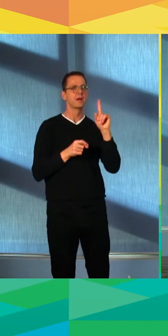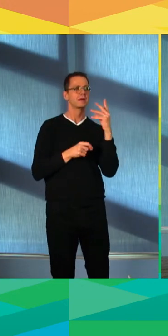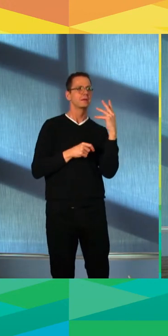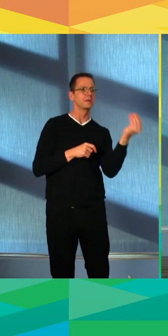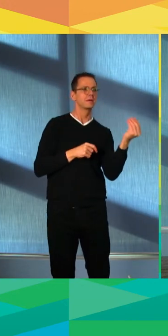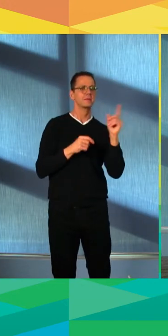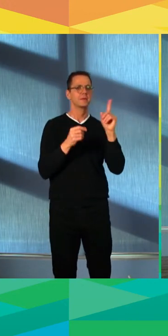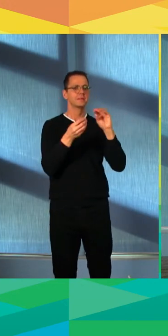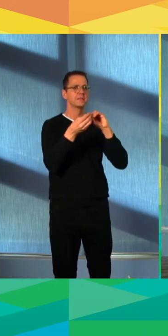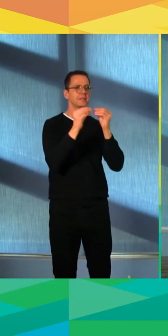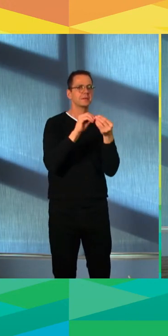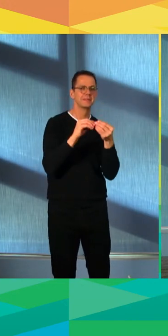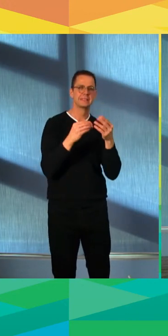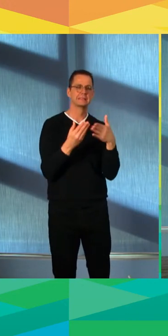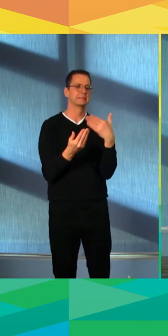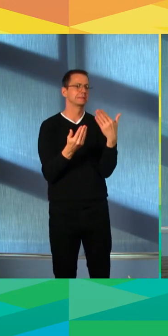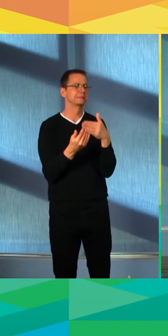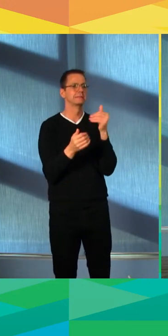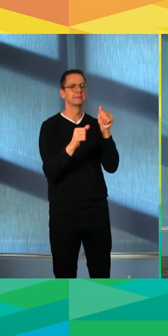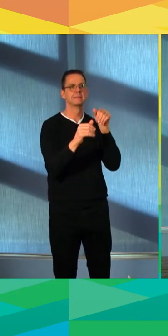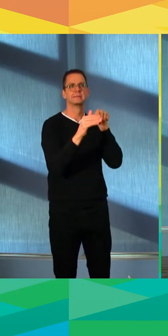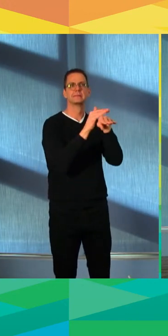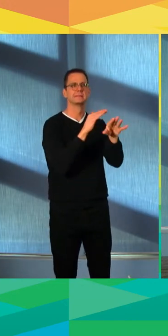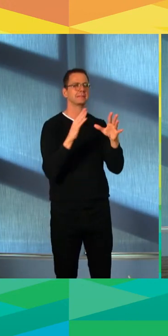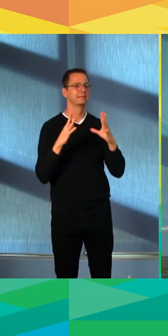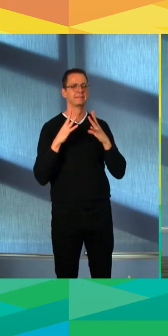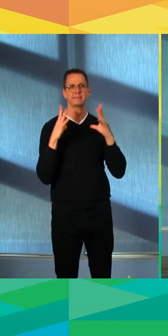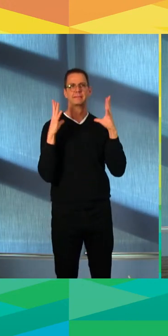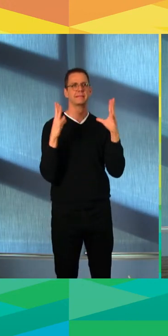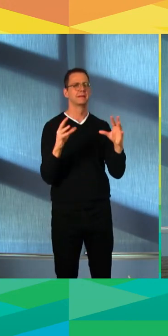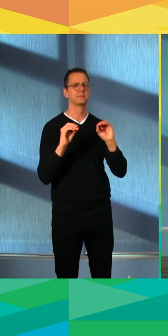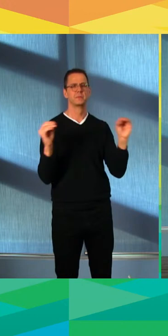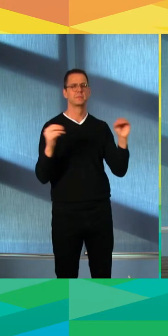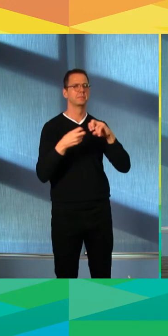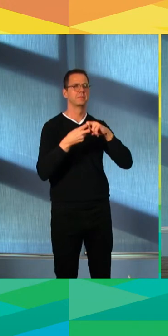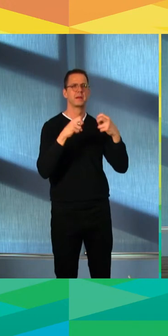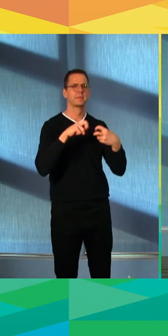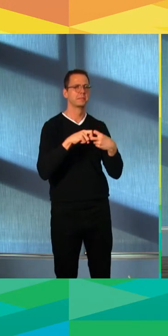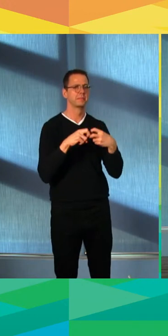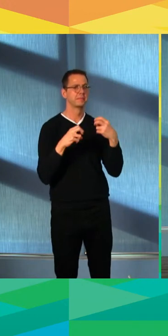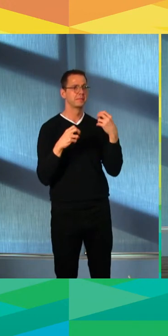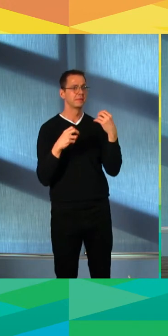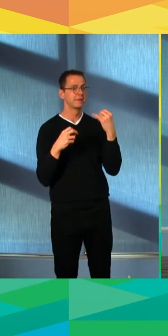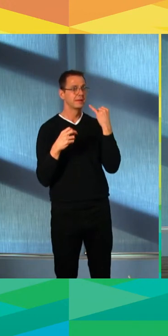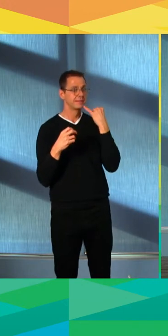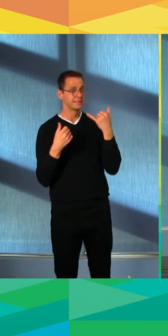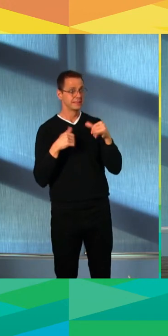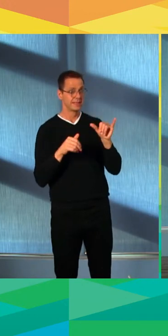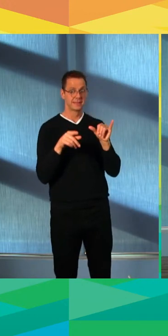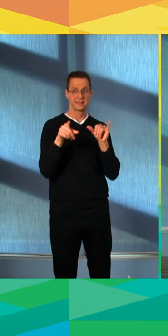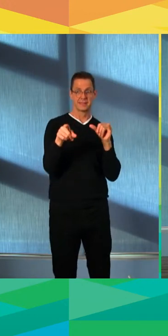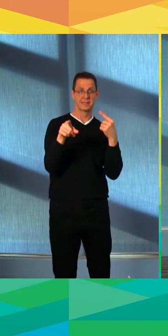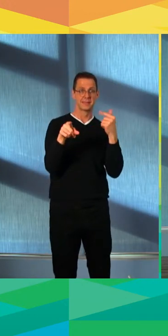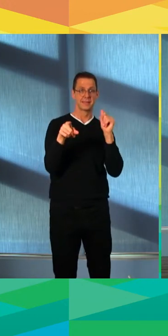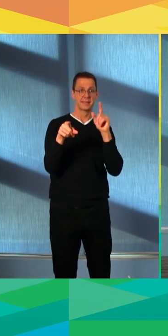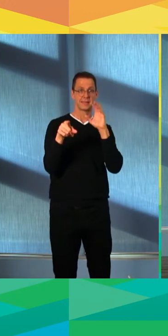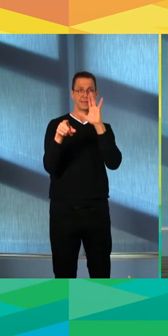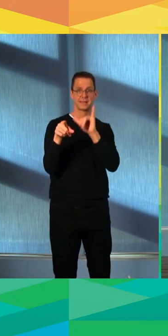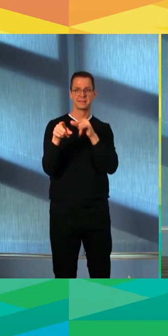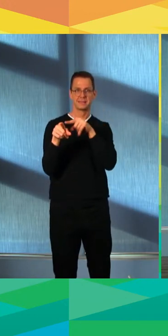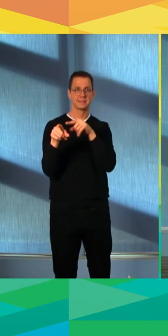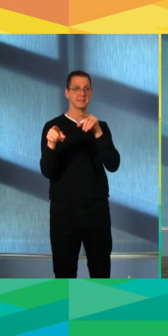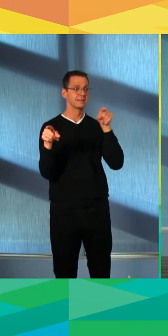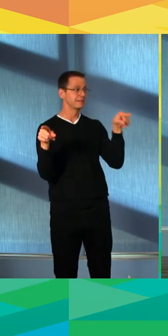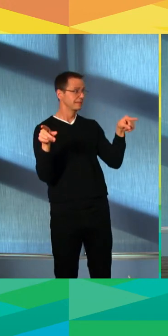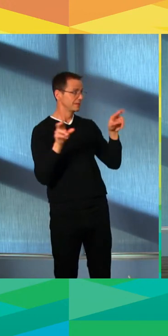accommodate a variety of different things. I suspect there'll still be leftover space despite whatever we might put through there.